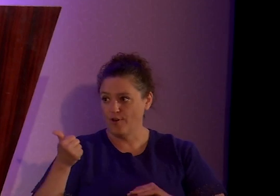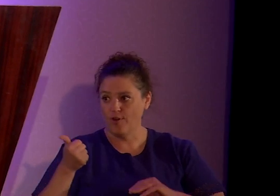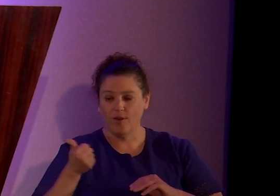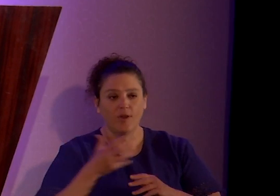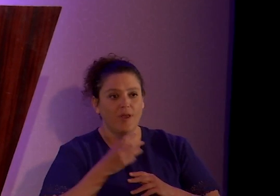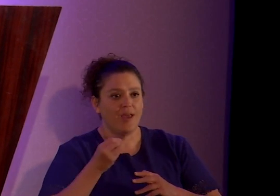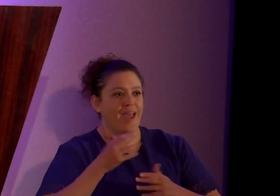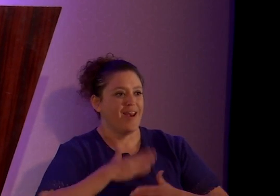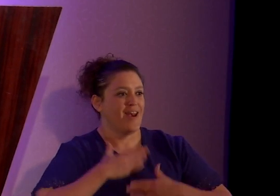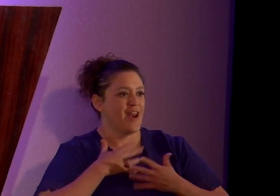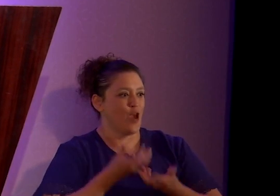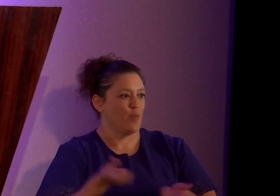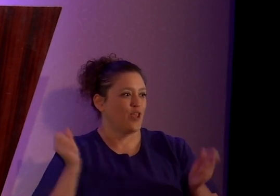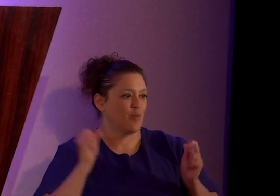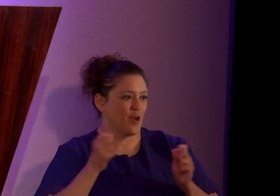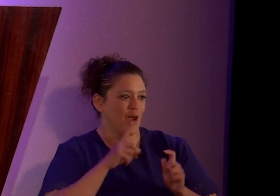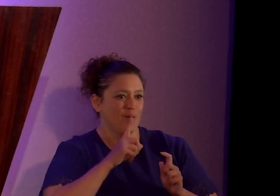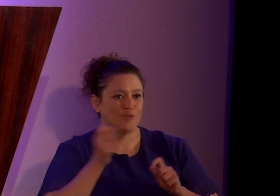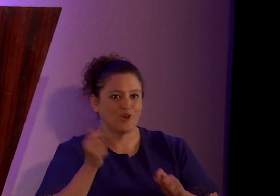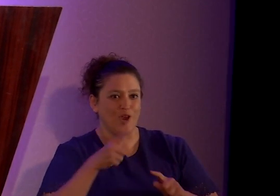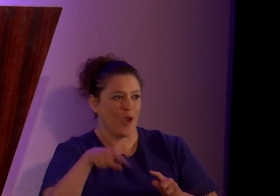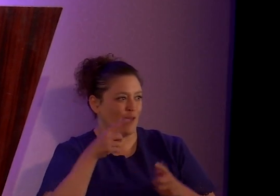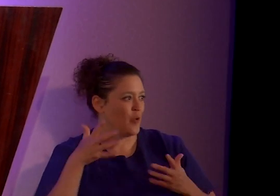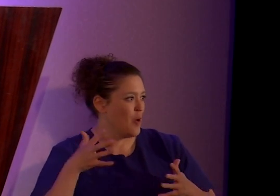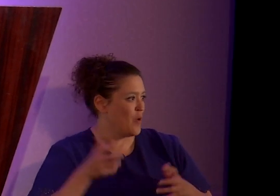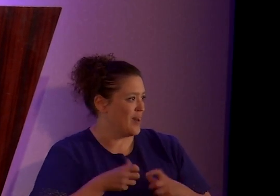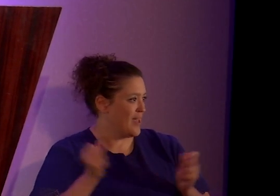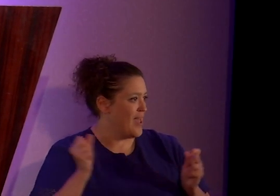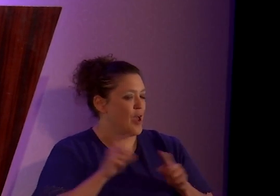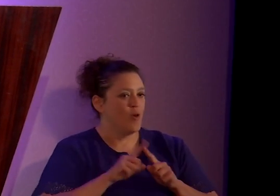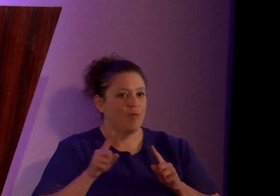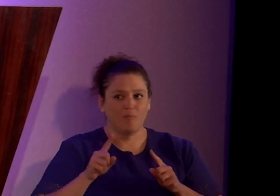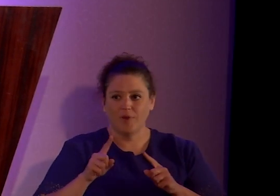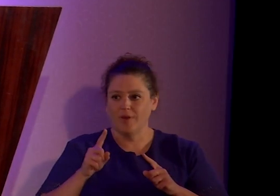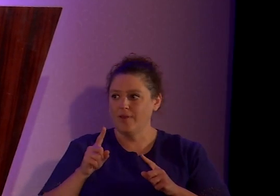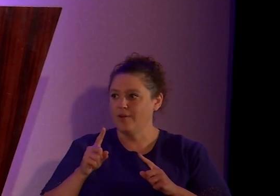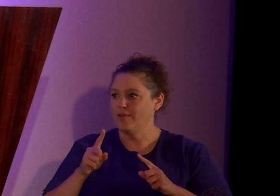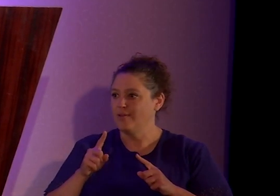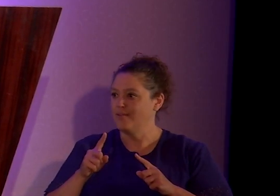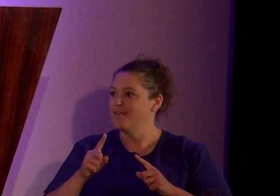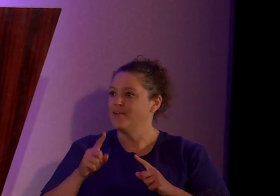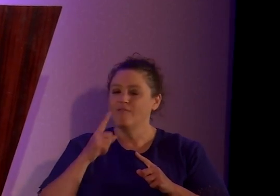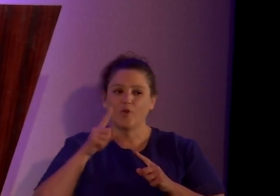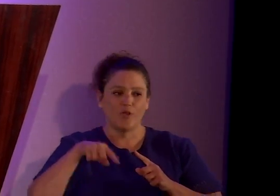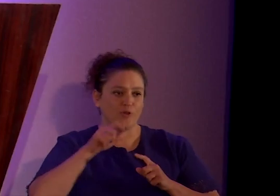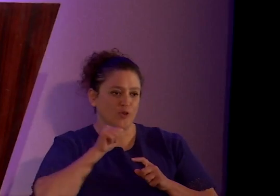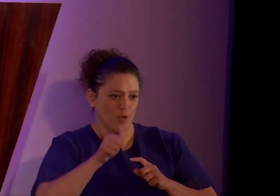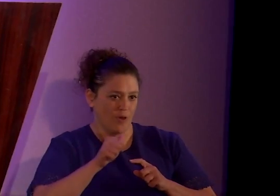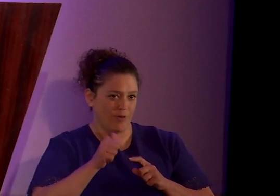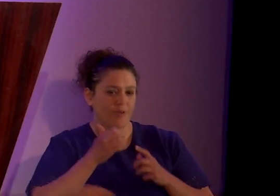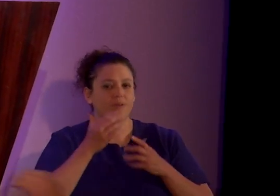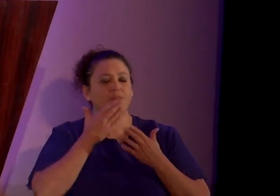happy coming out. I'm sure all you people are out. But for anybody who hears this talk, who isn't. Thank you.